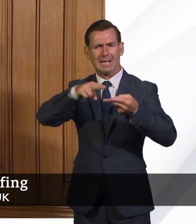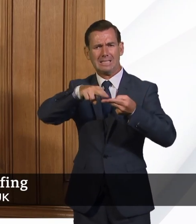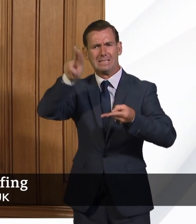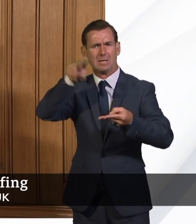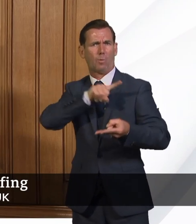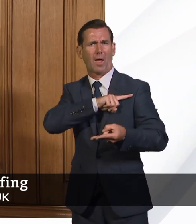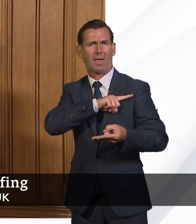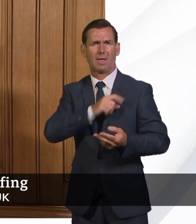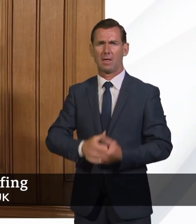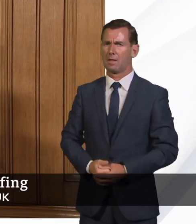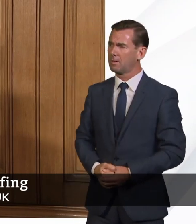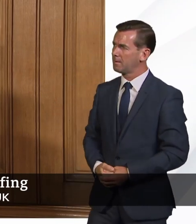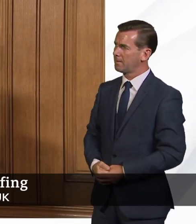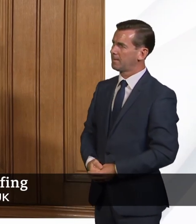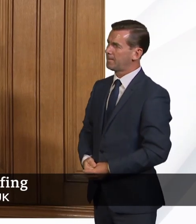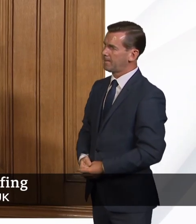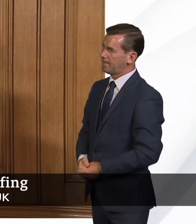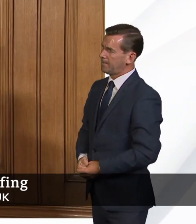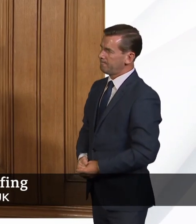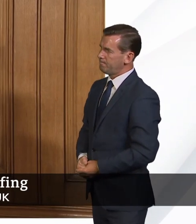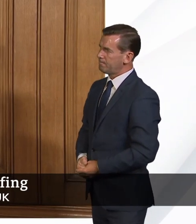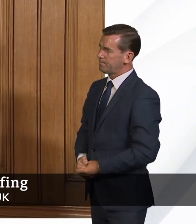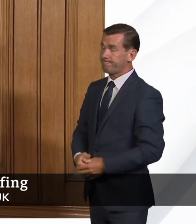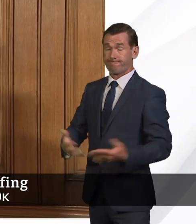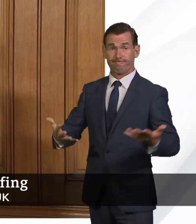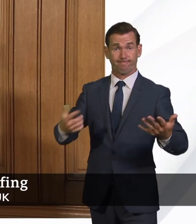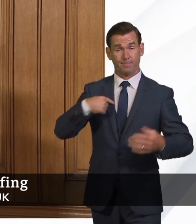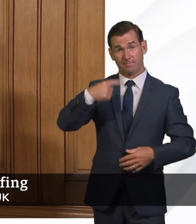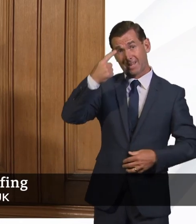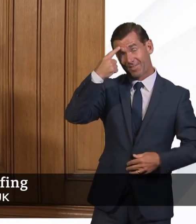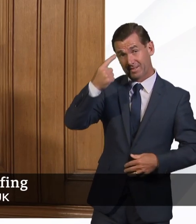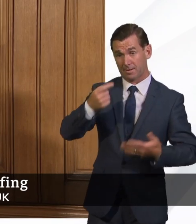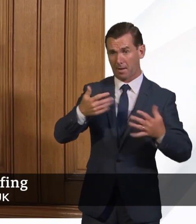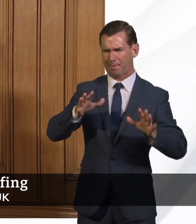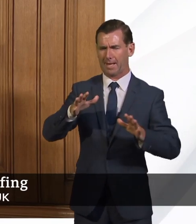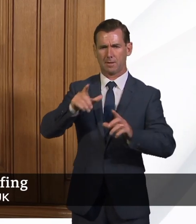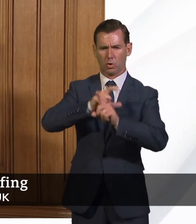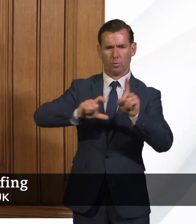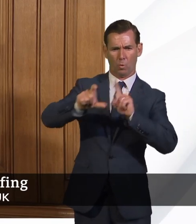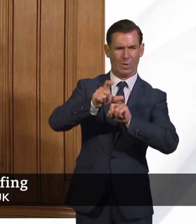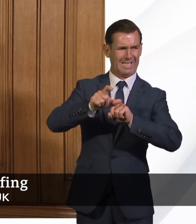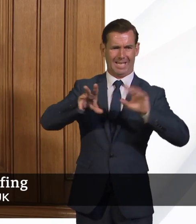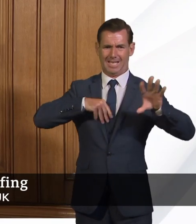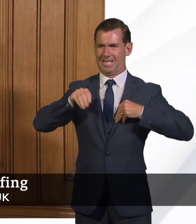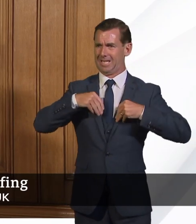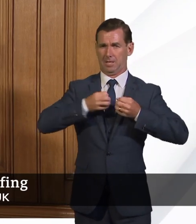small, from a community incident, so community amount of infection that is reducing, what we will